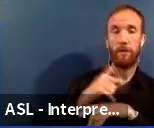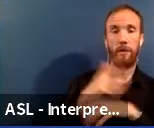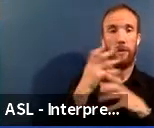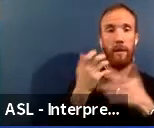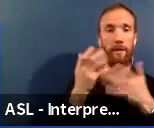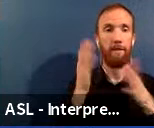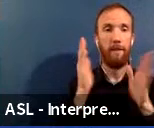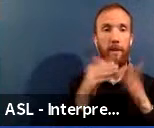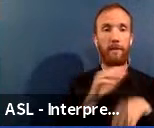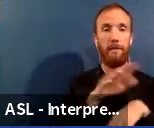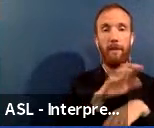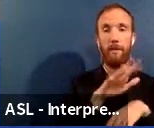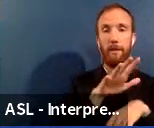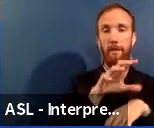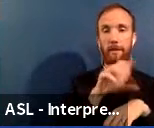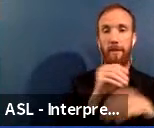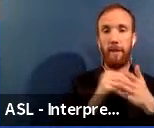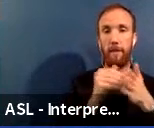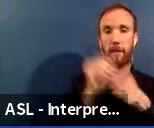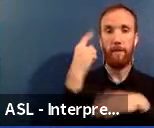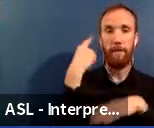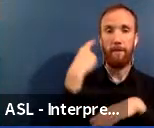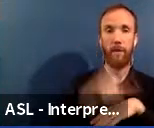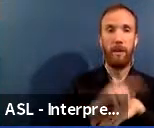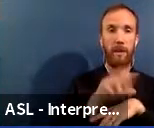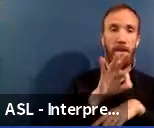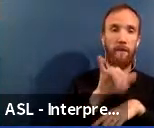$515 million for the FY22 capital plan.